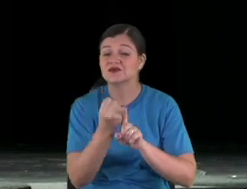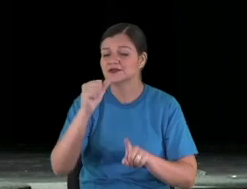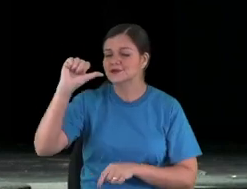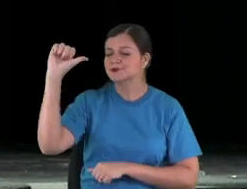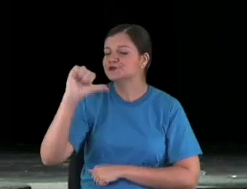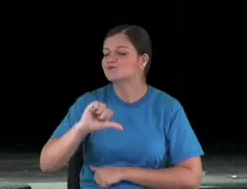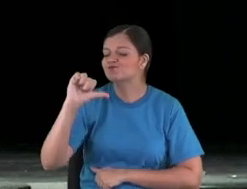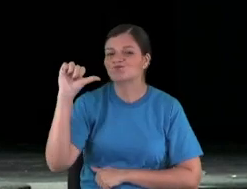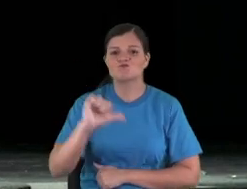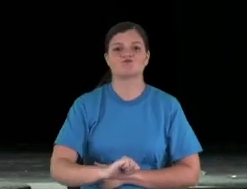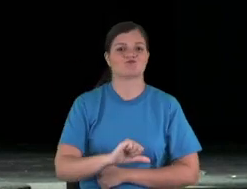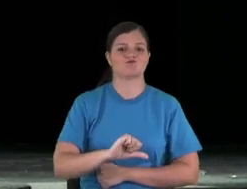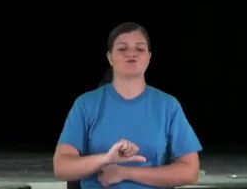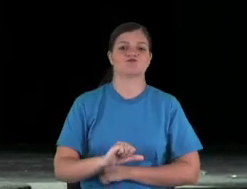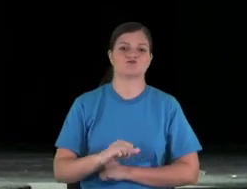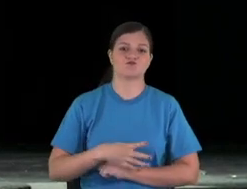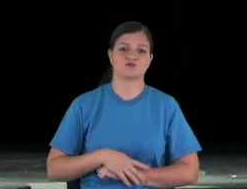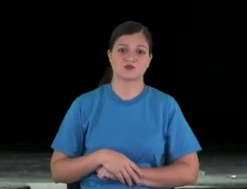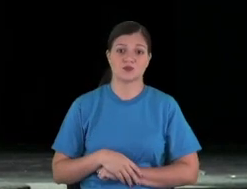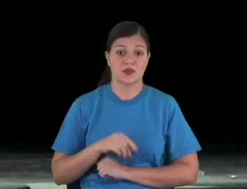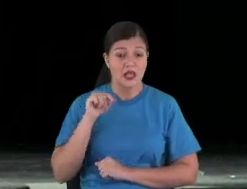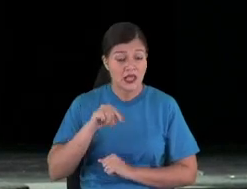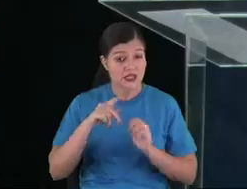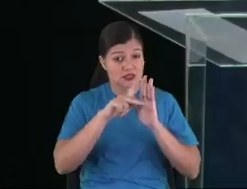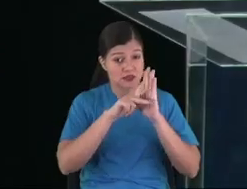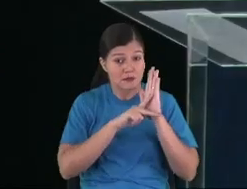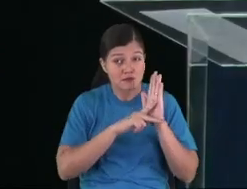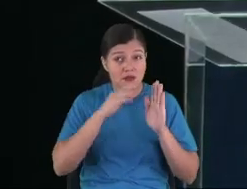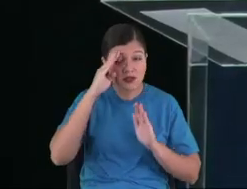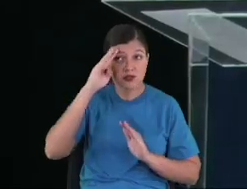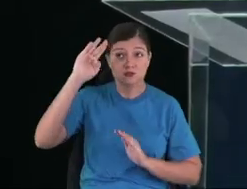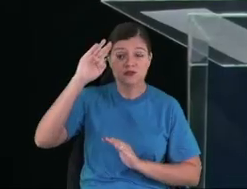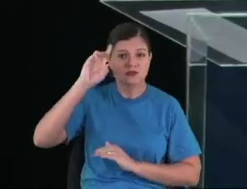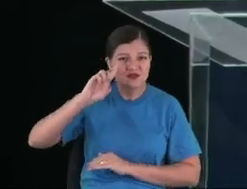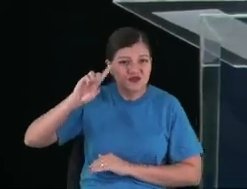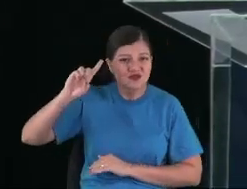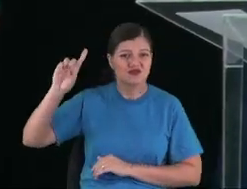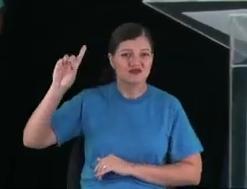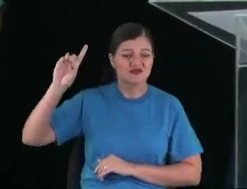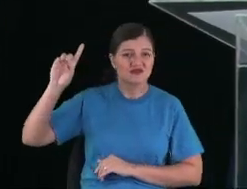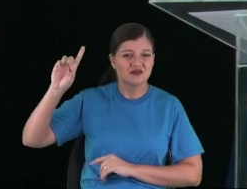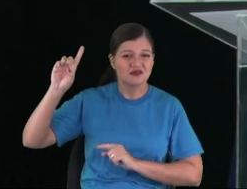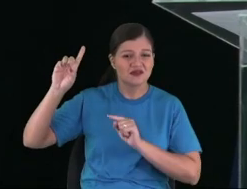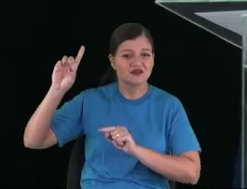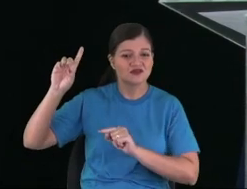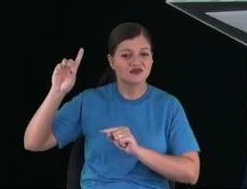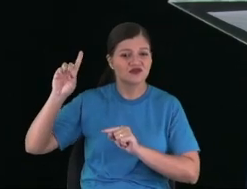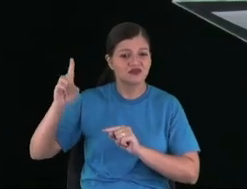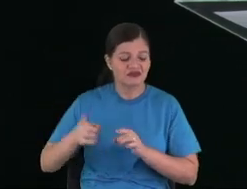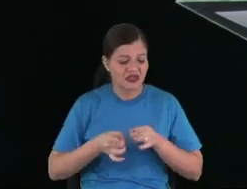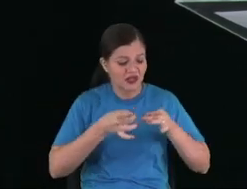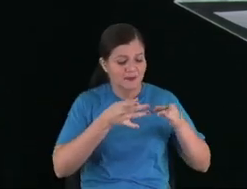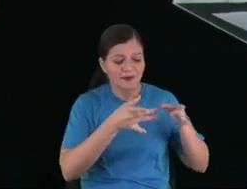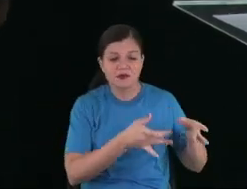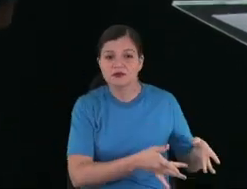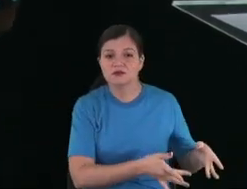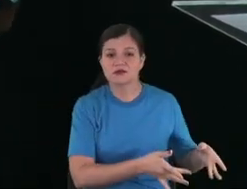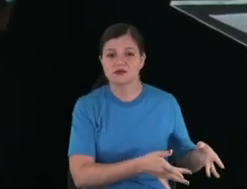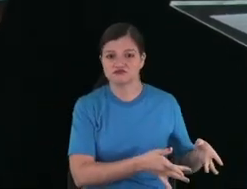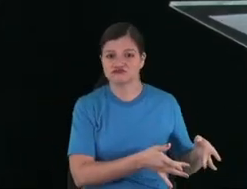have one of the worst societies, the God's plan, He just left behind.